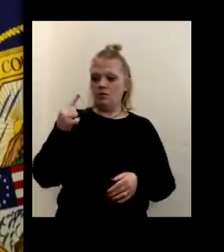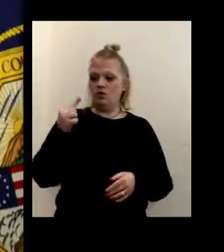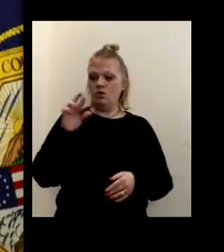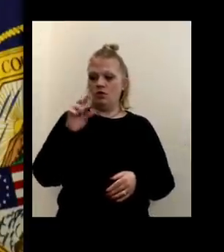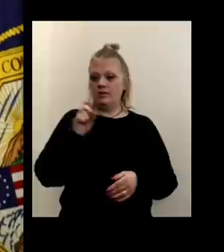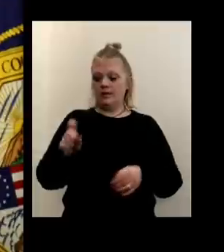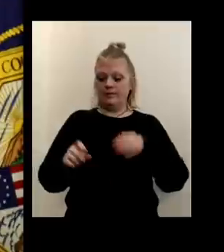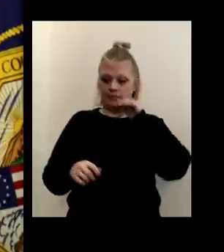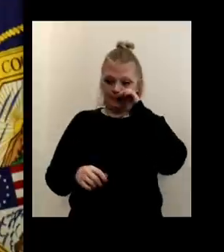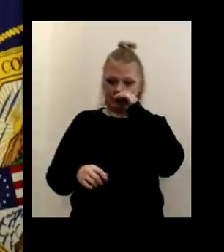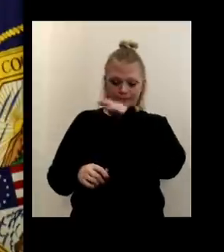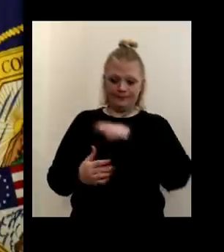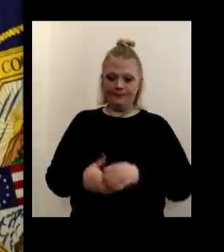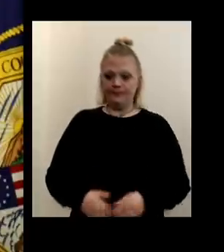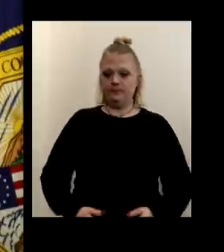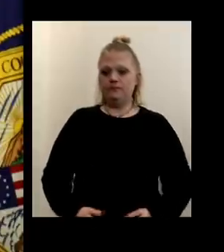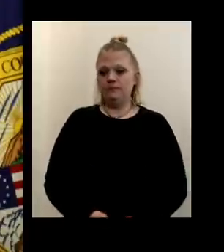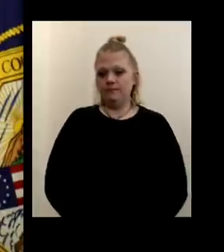anyone on?